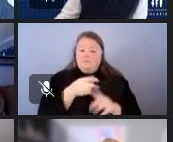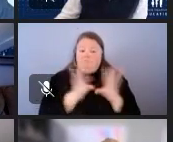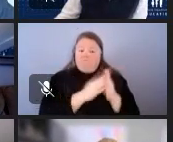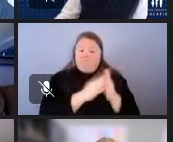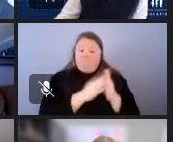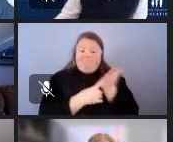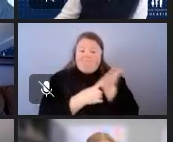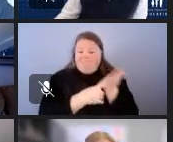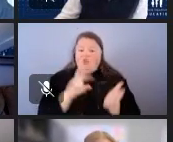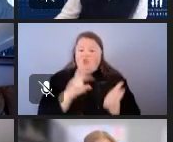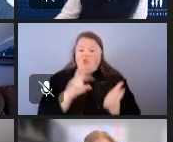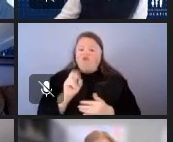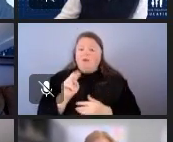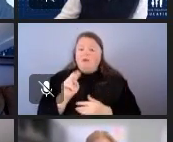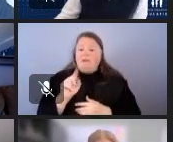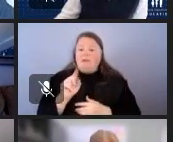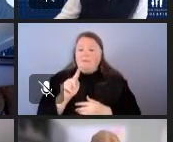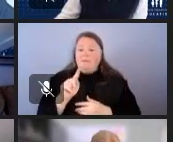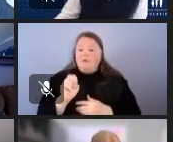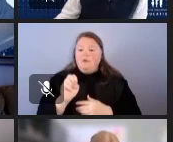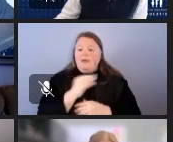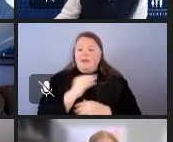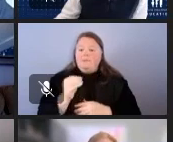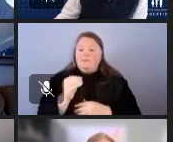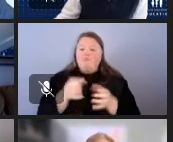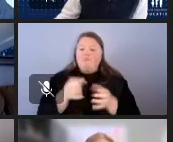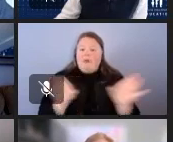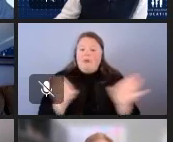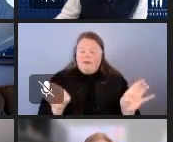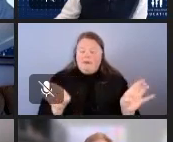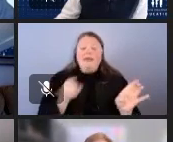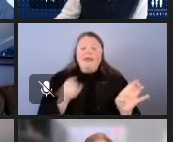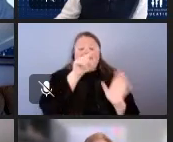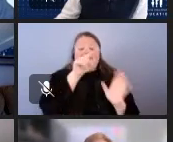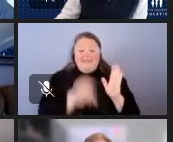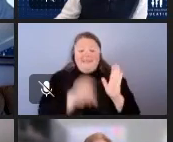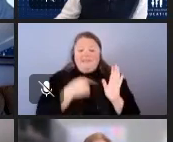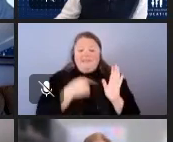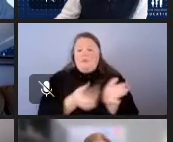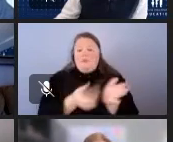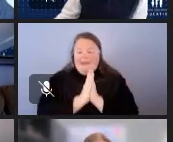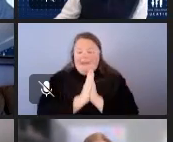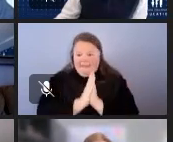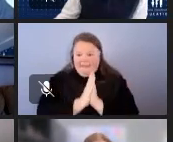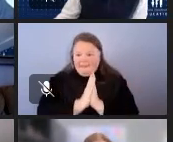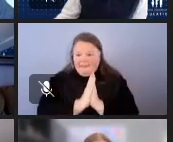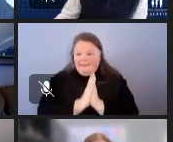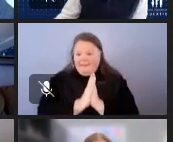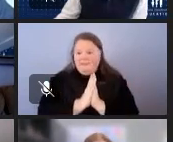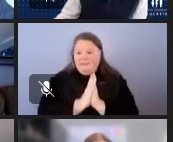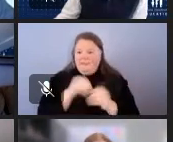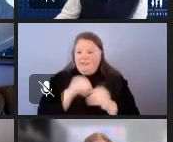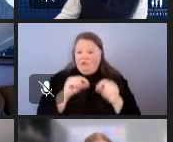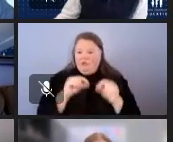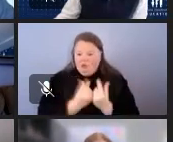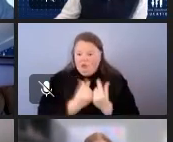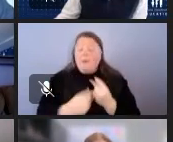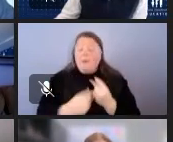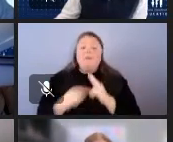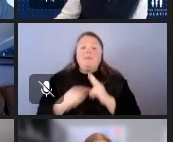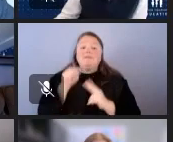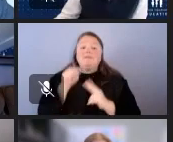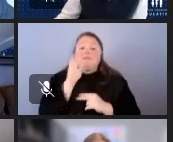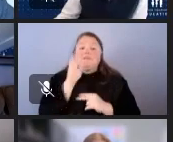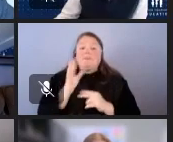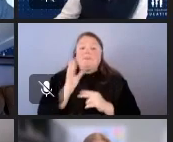and we were asking students, these are the questions that we asked everyone or we were getting around to. And these are going to be additional items that